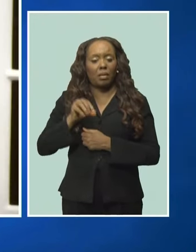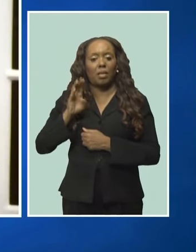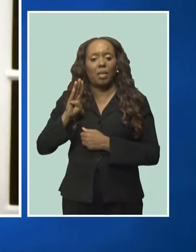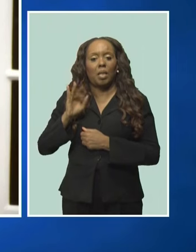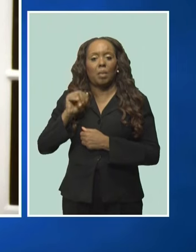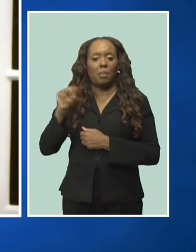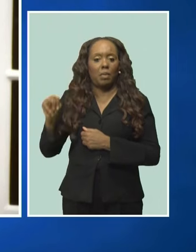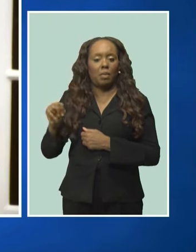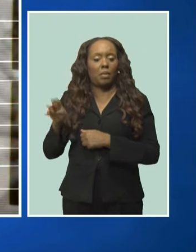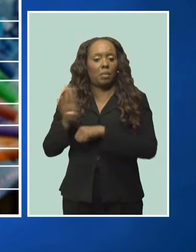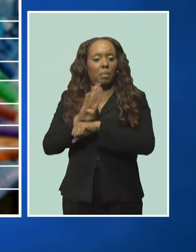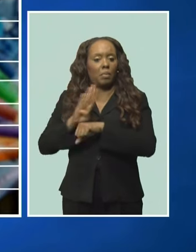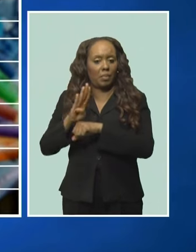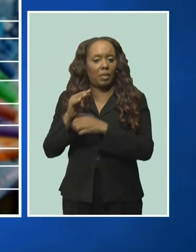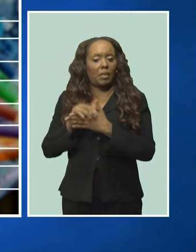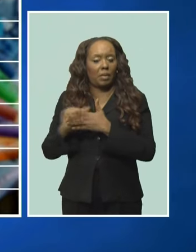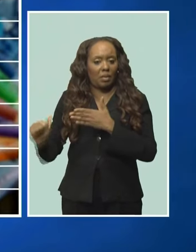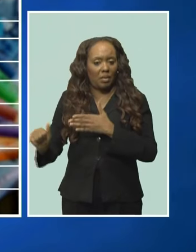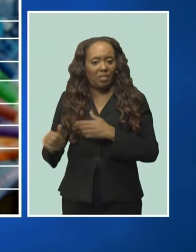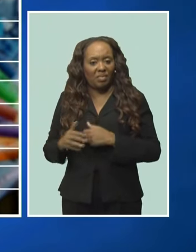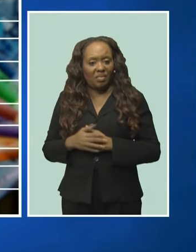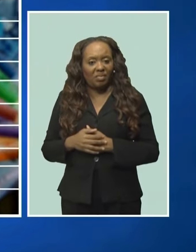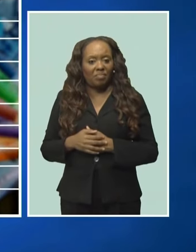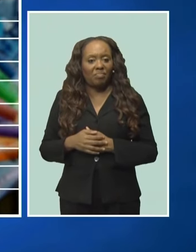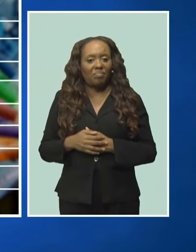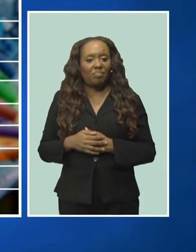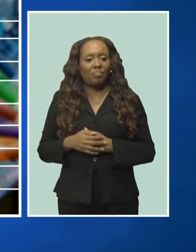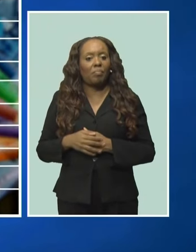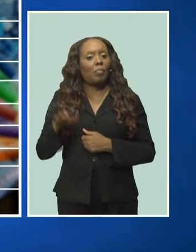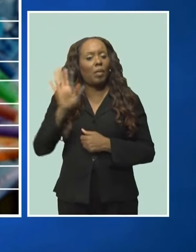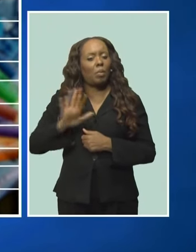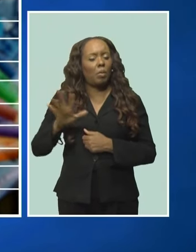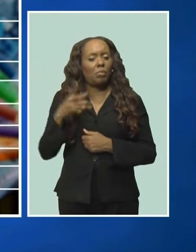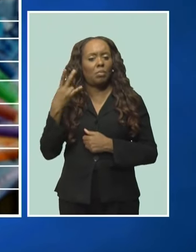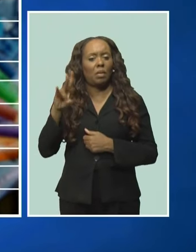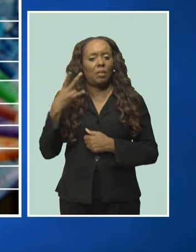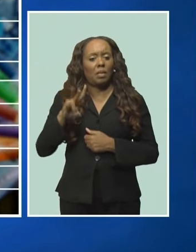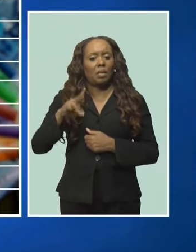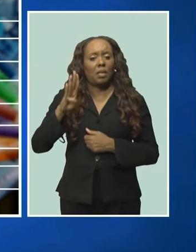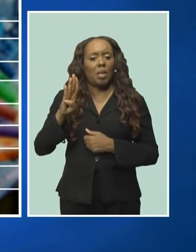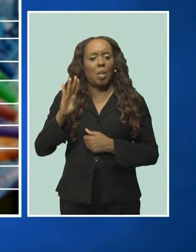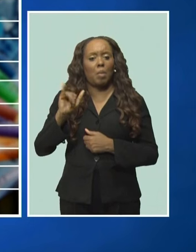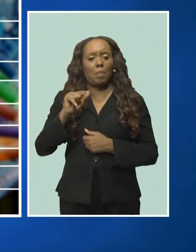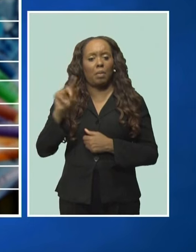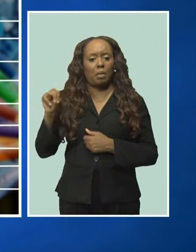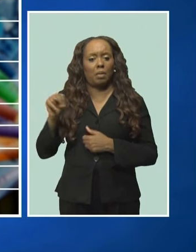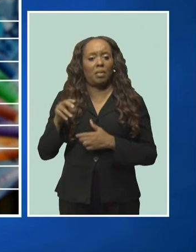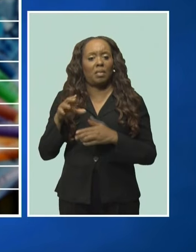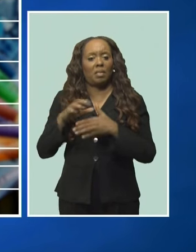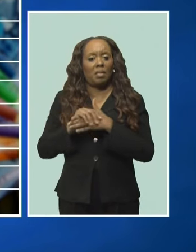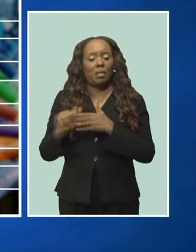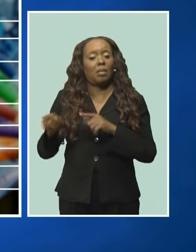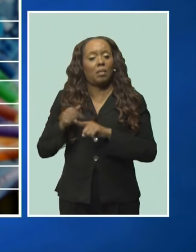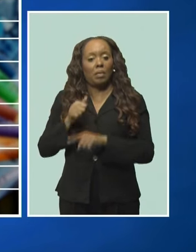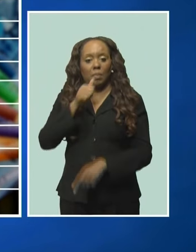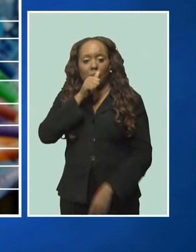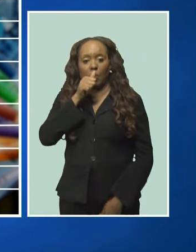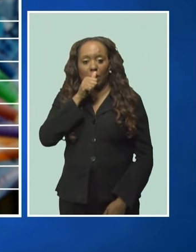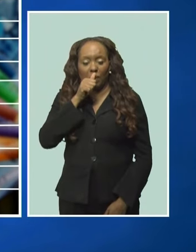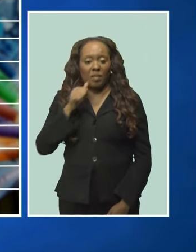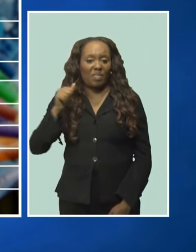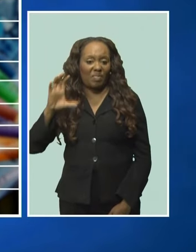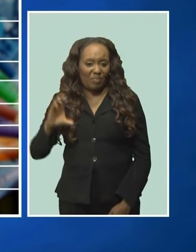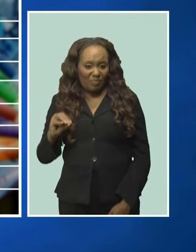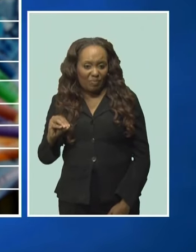Barbados dollars. Well, the Prime Minister says about 17 billion of this sum is to be sourced from the private sector. The